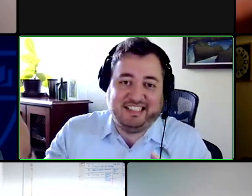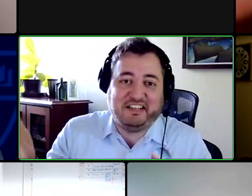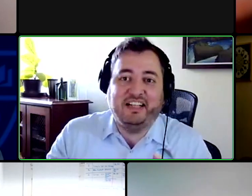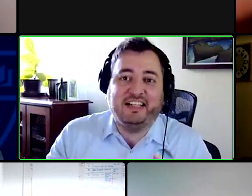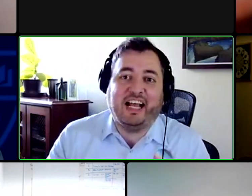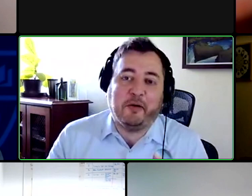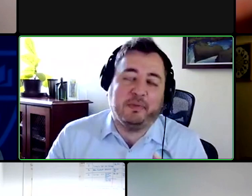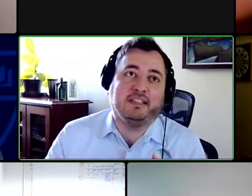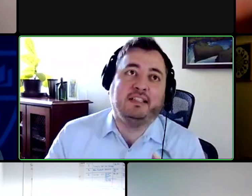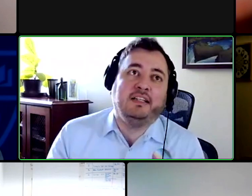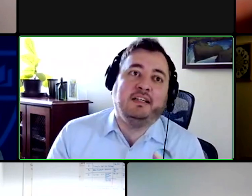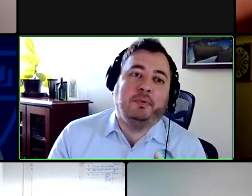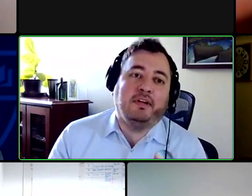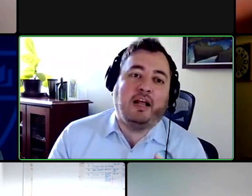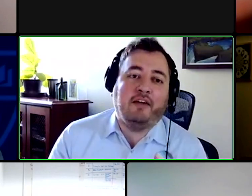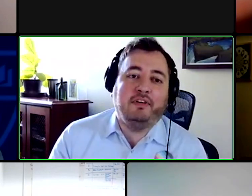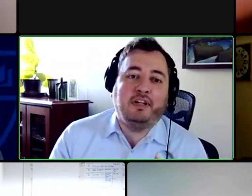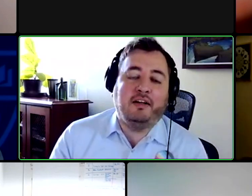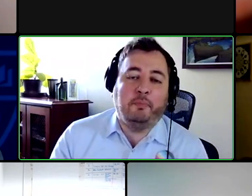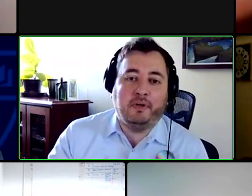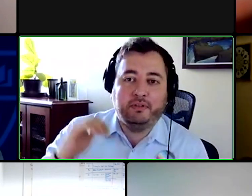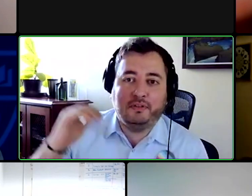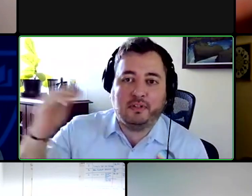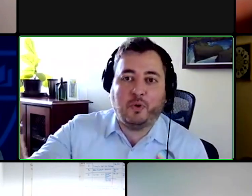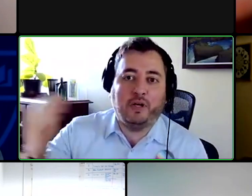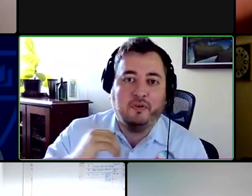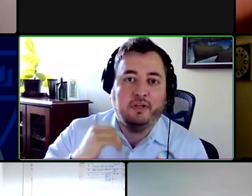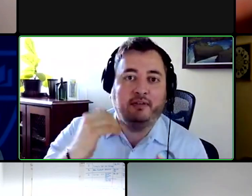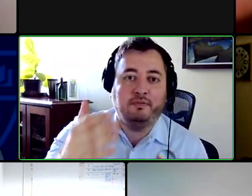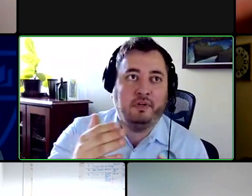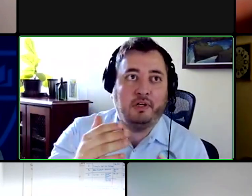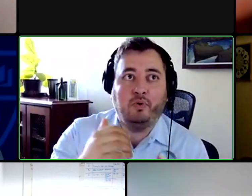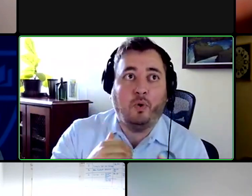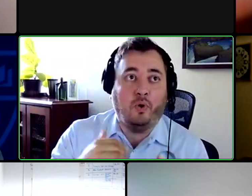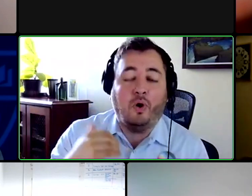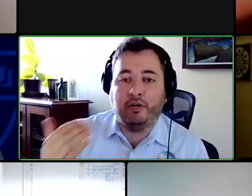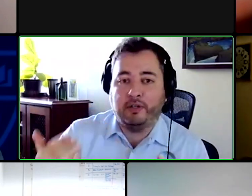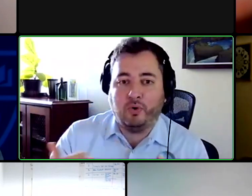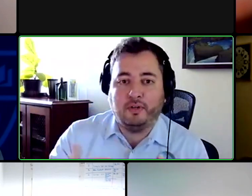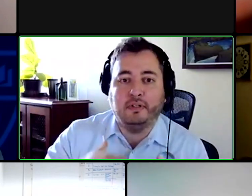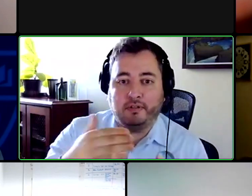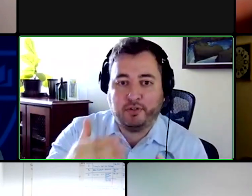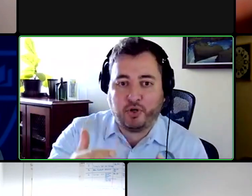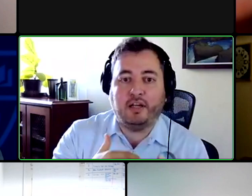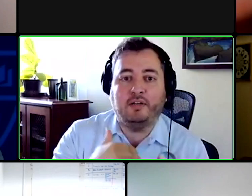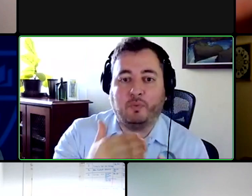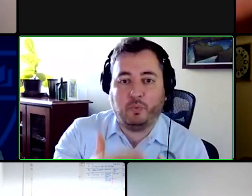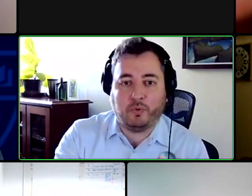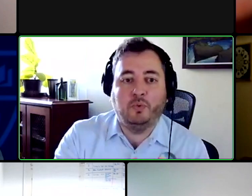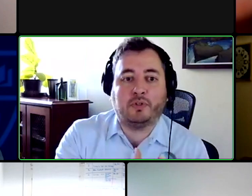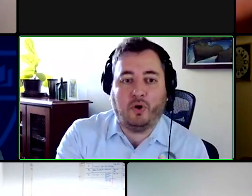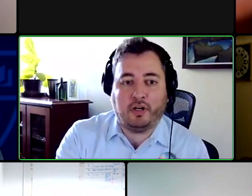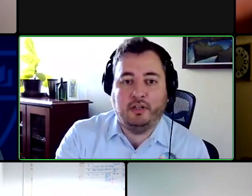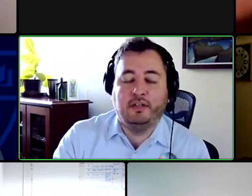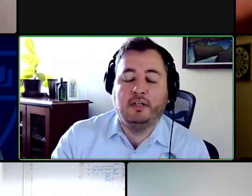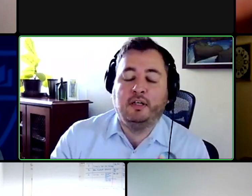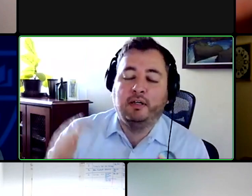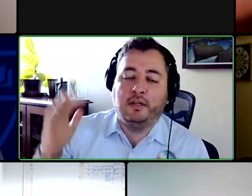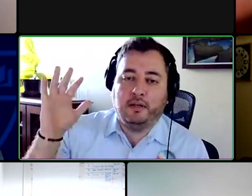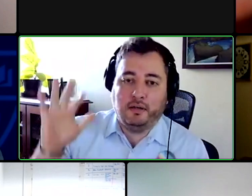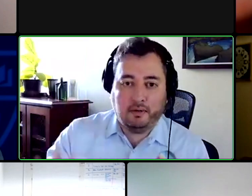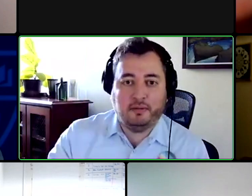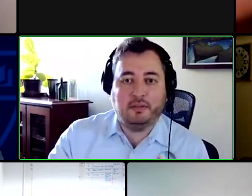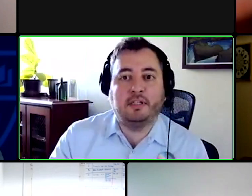it's just something that happens but having that ability to just quickly basically or auditory check in for who's talking